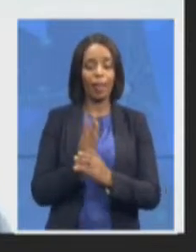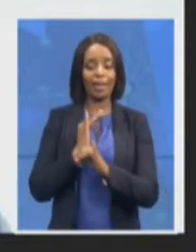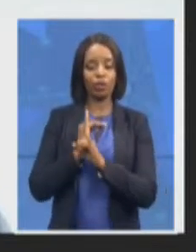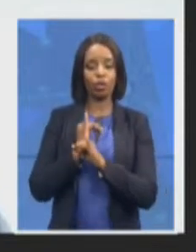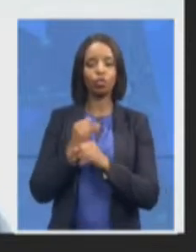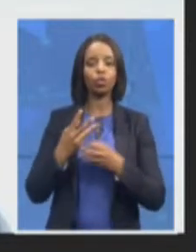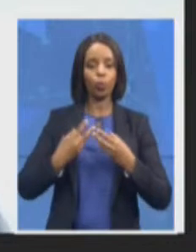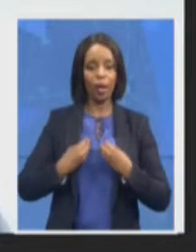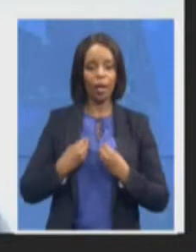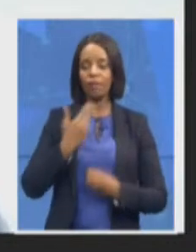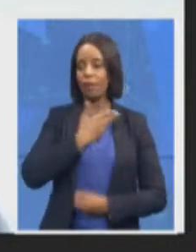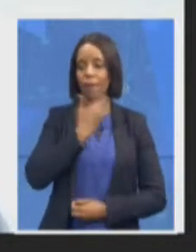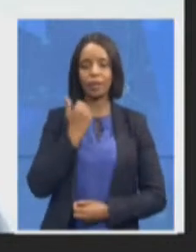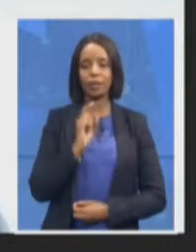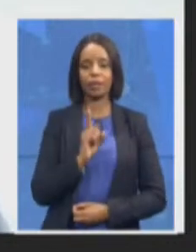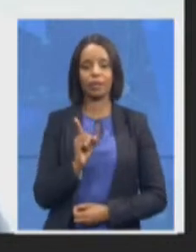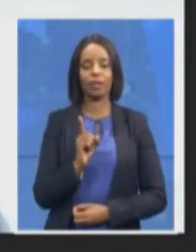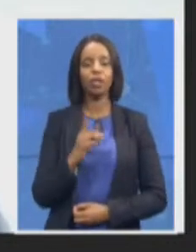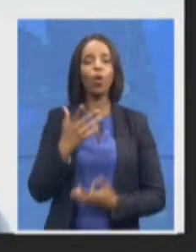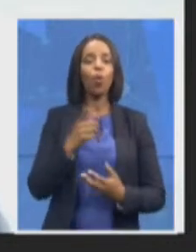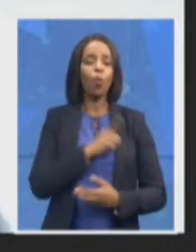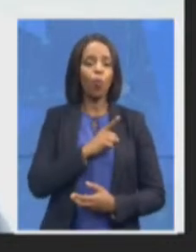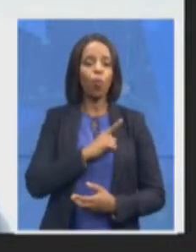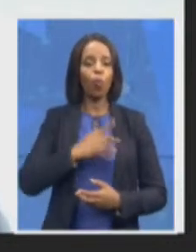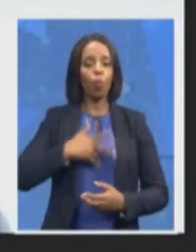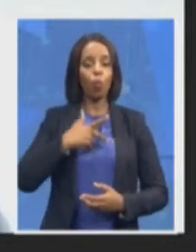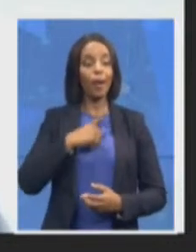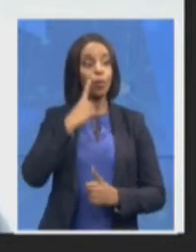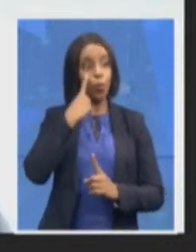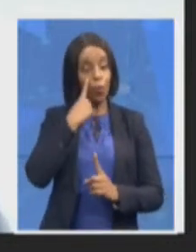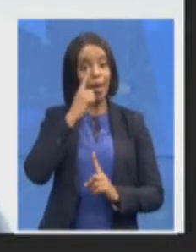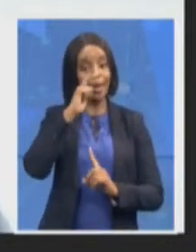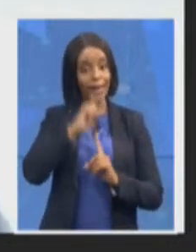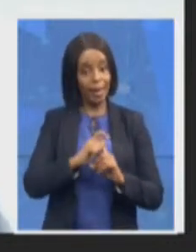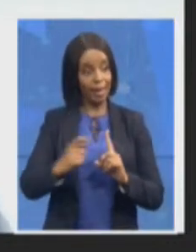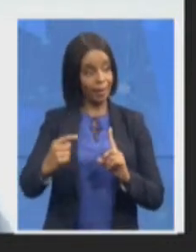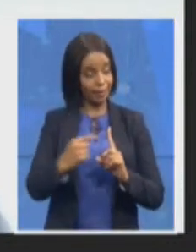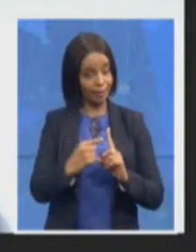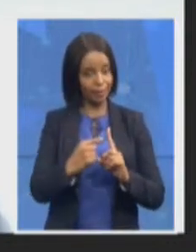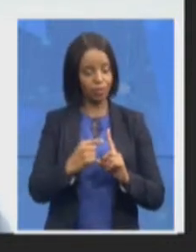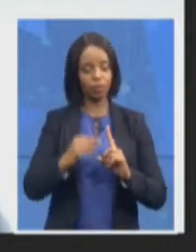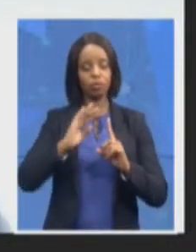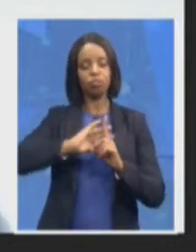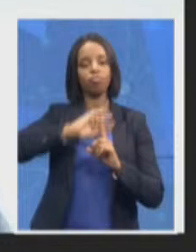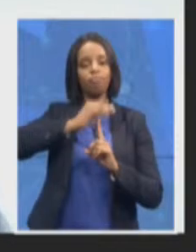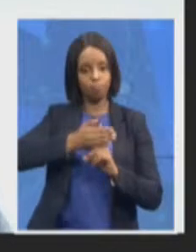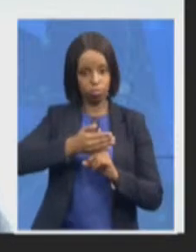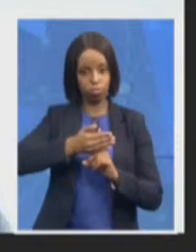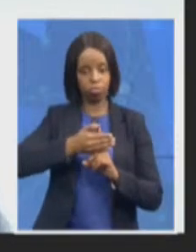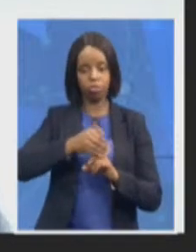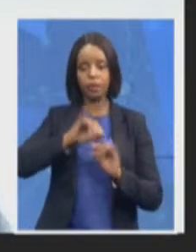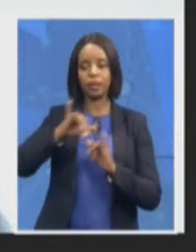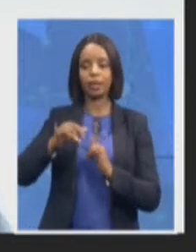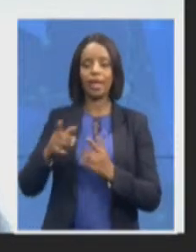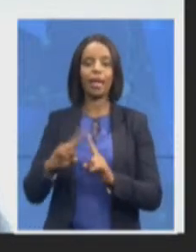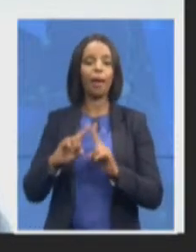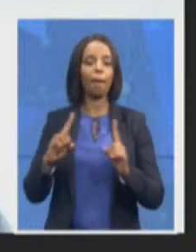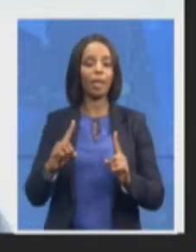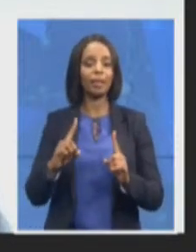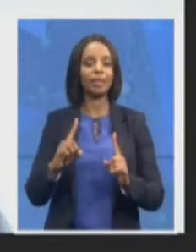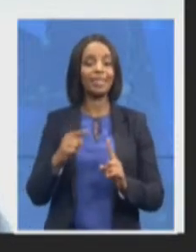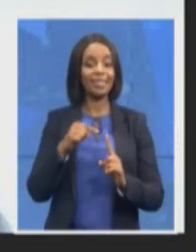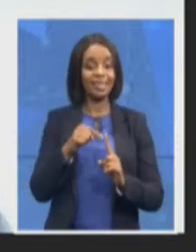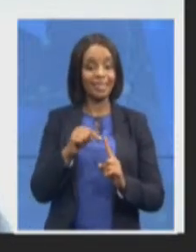security of witnesses but the system is a voluntary system and so you apply for witness